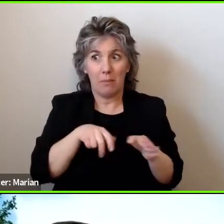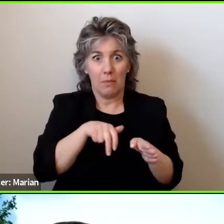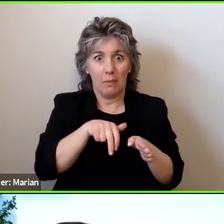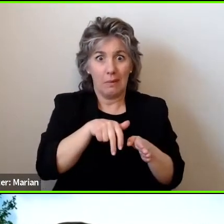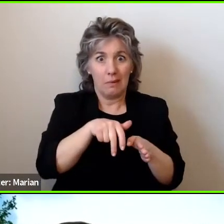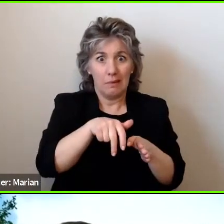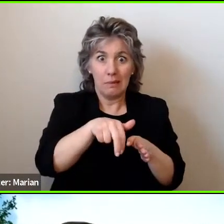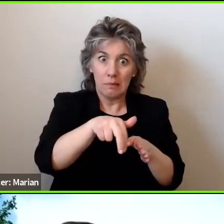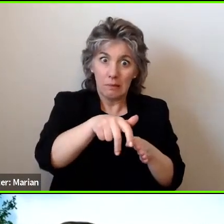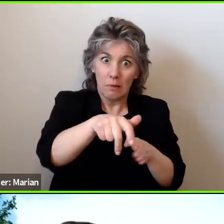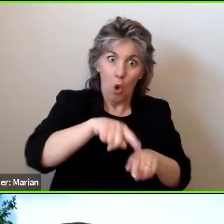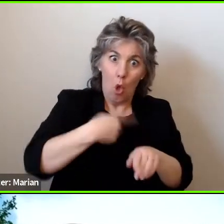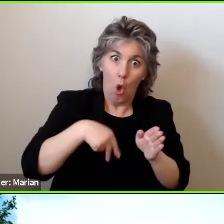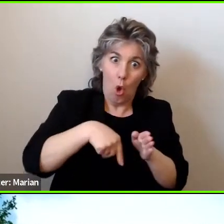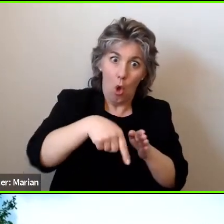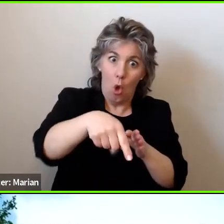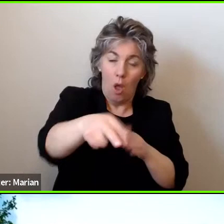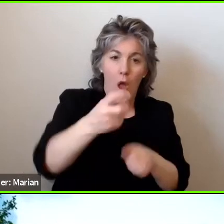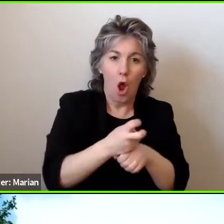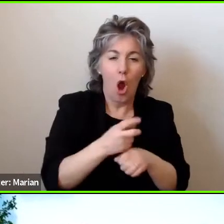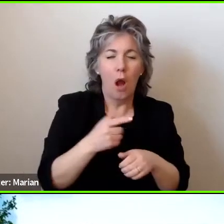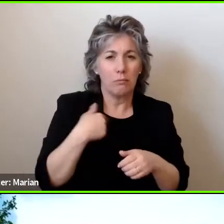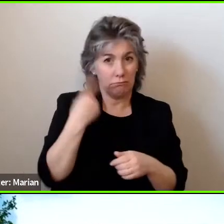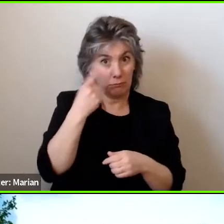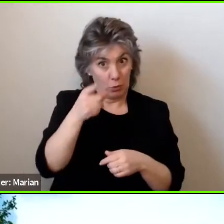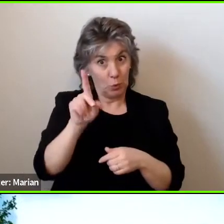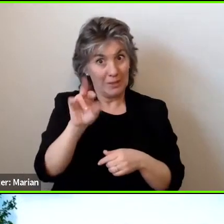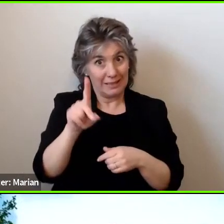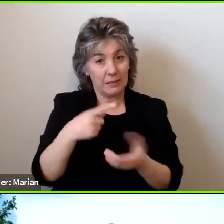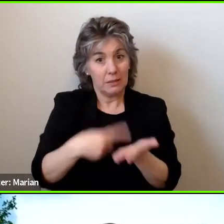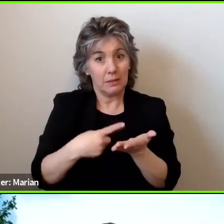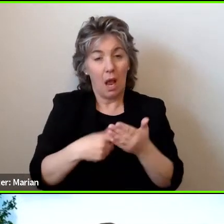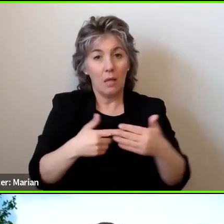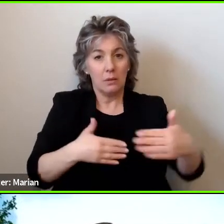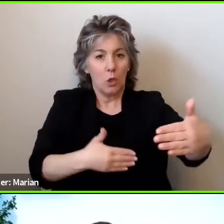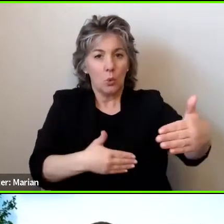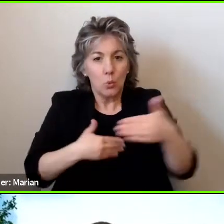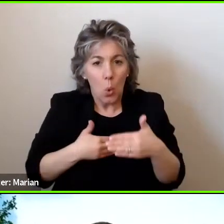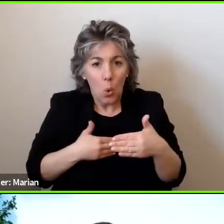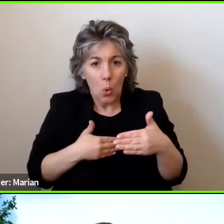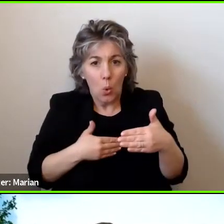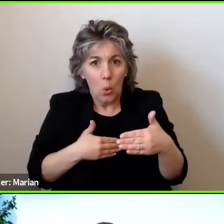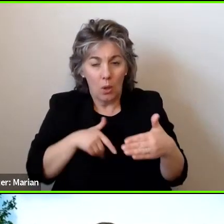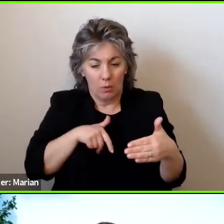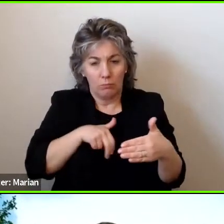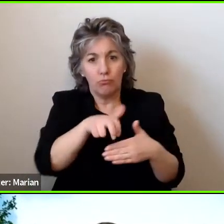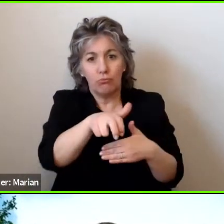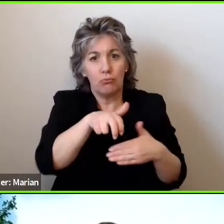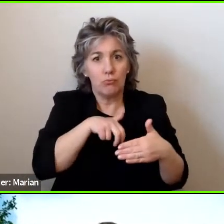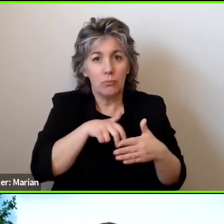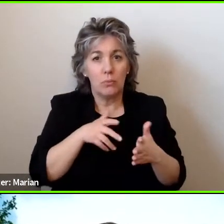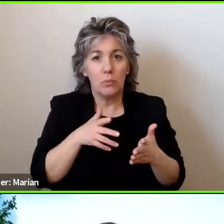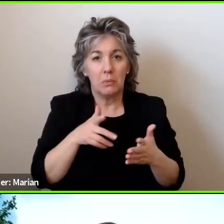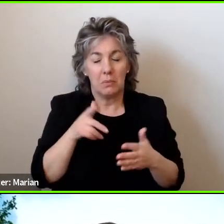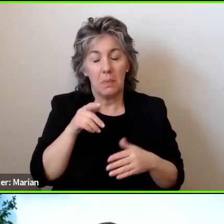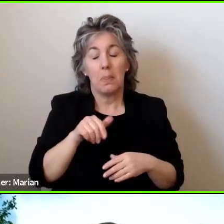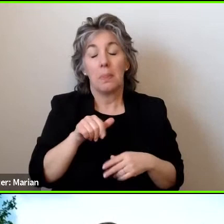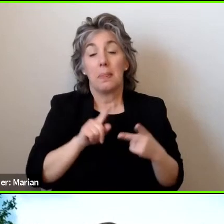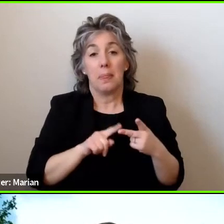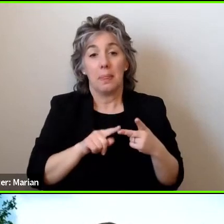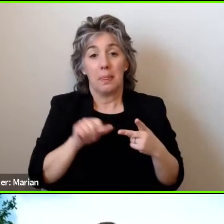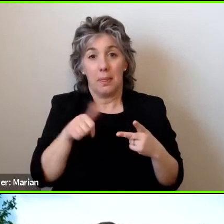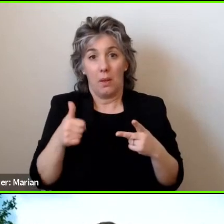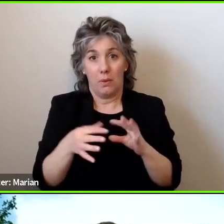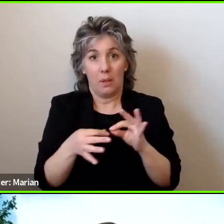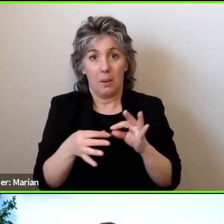to address the distance of the ramp in terms of those types of issues? The other comment is more